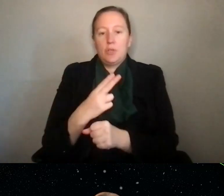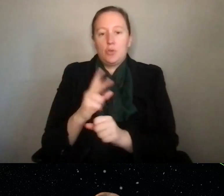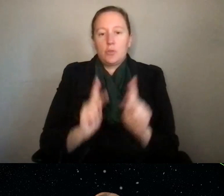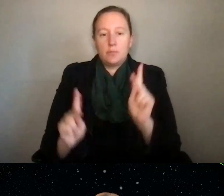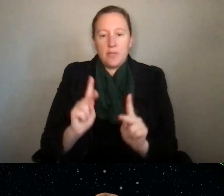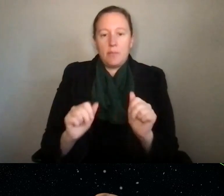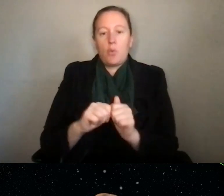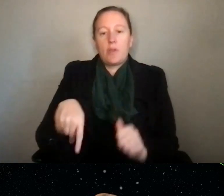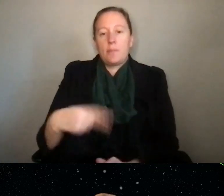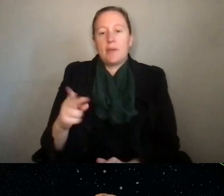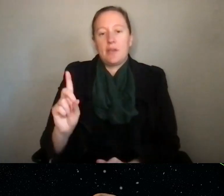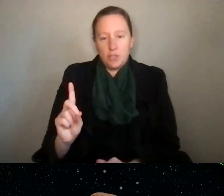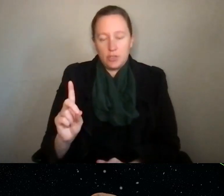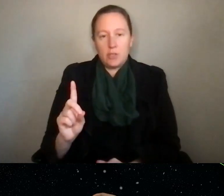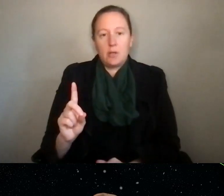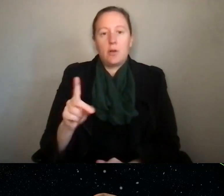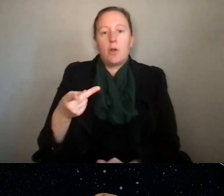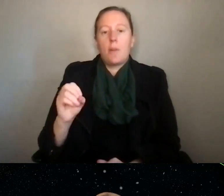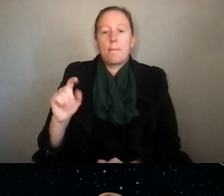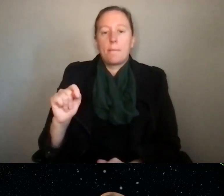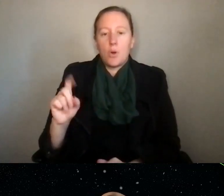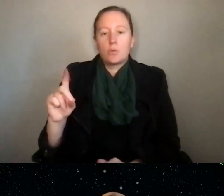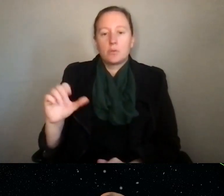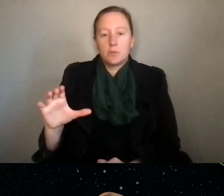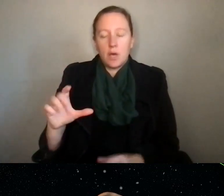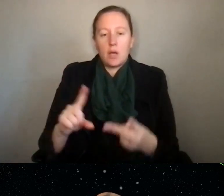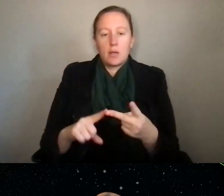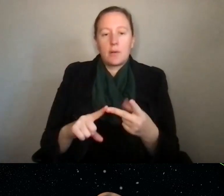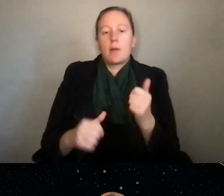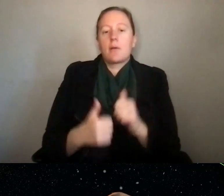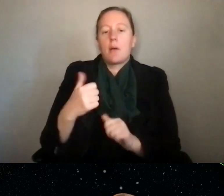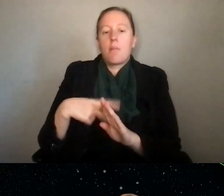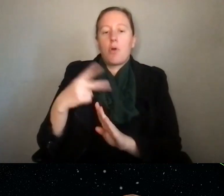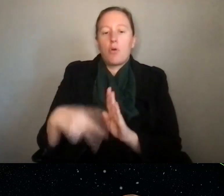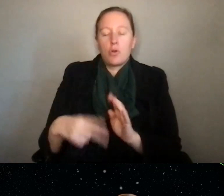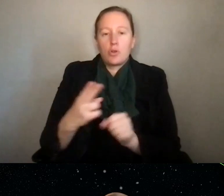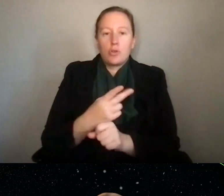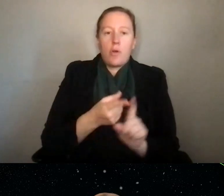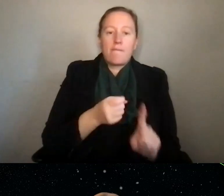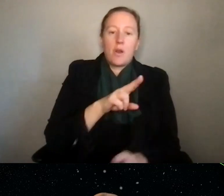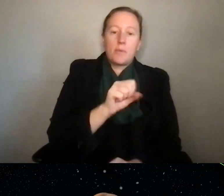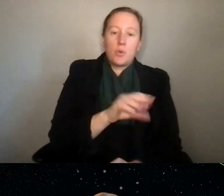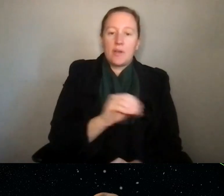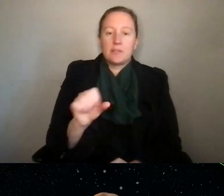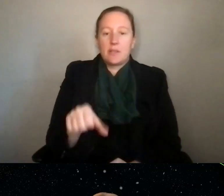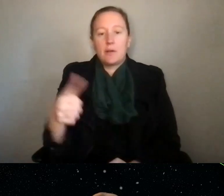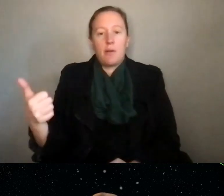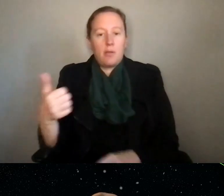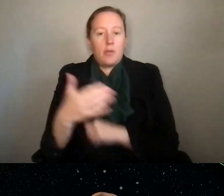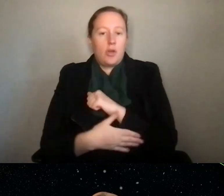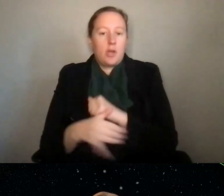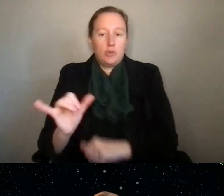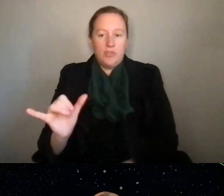.D., postdocs and higher. We use most programs use folks both from the U.S. and some international